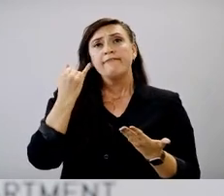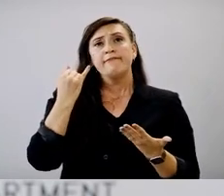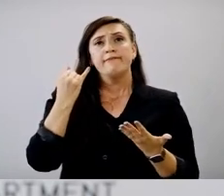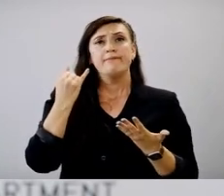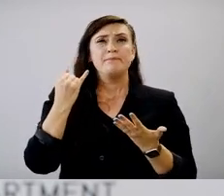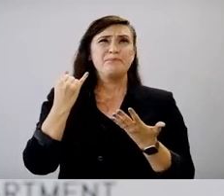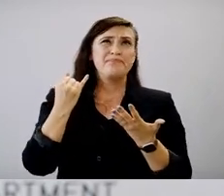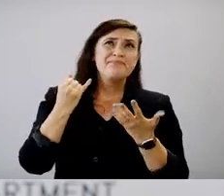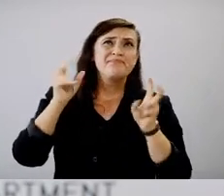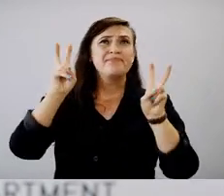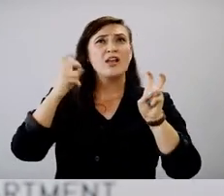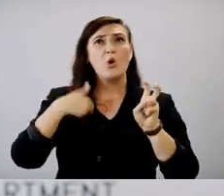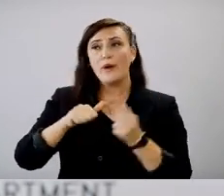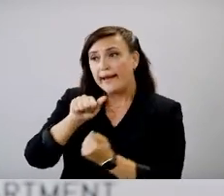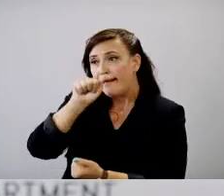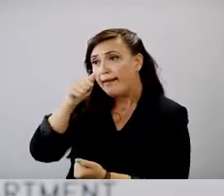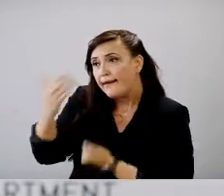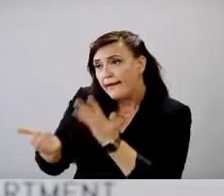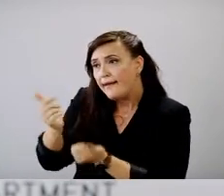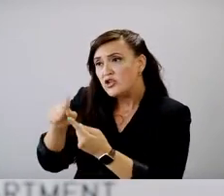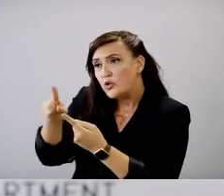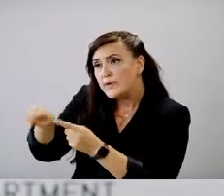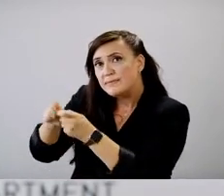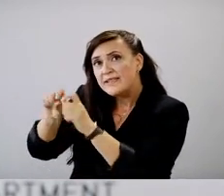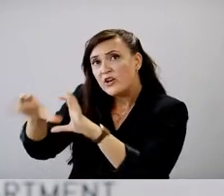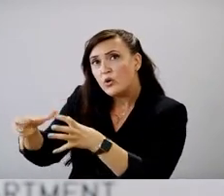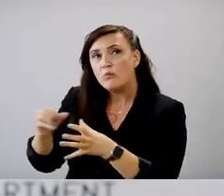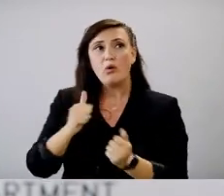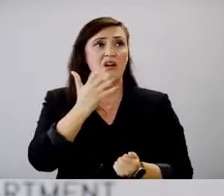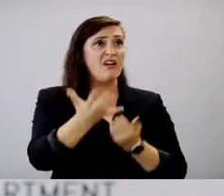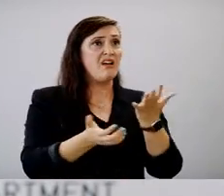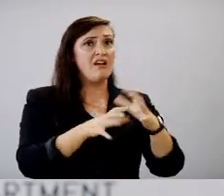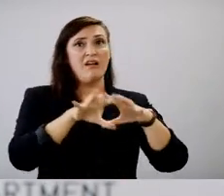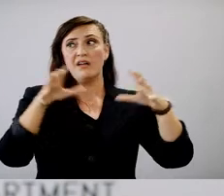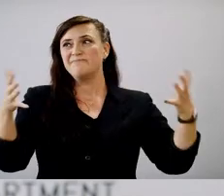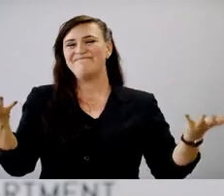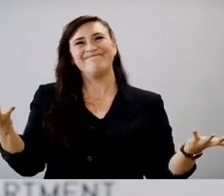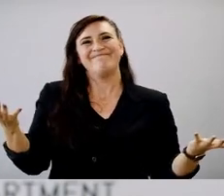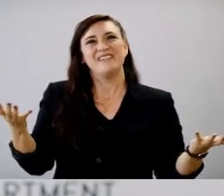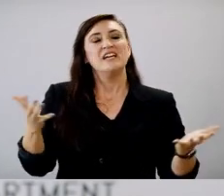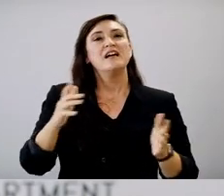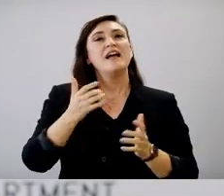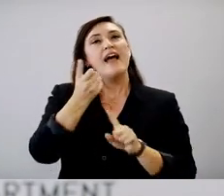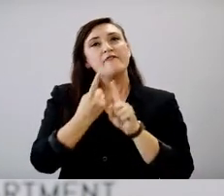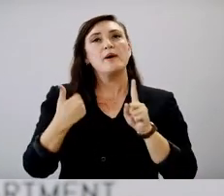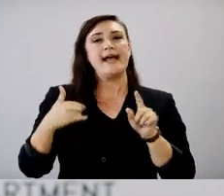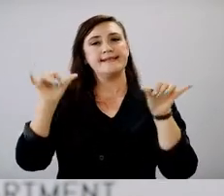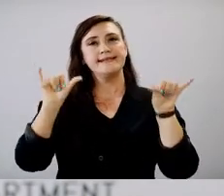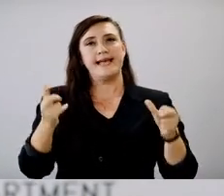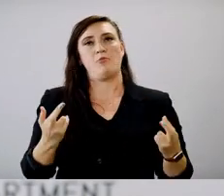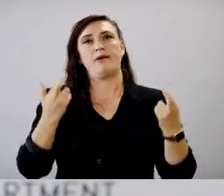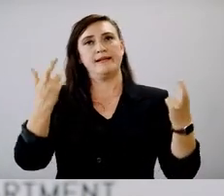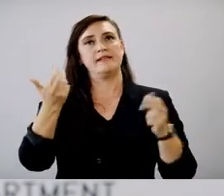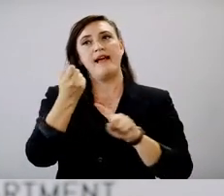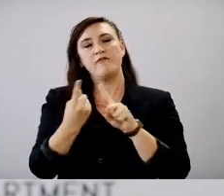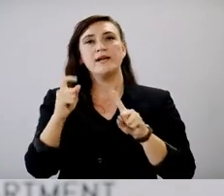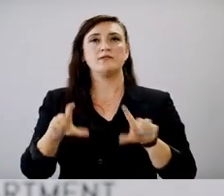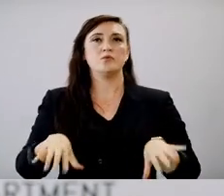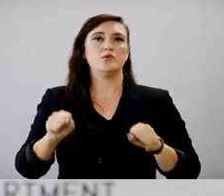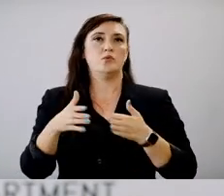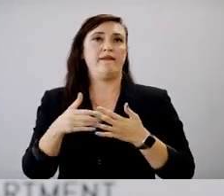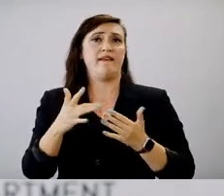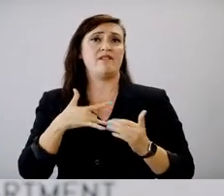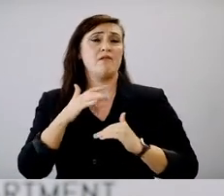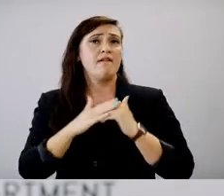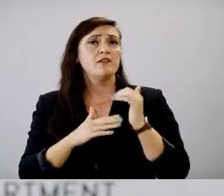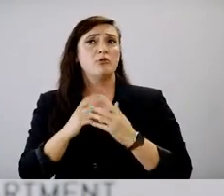accommodating one group or another. I, you know, everybody needs to take the steps that they feel comfortable in and preventing